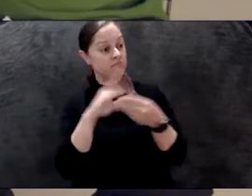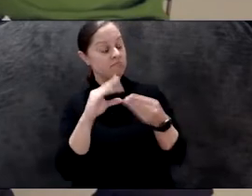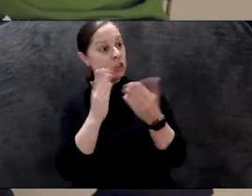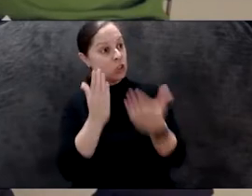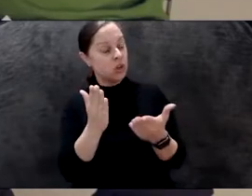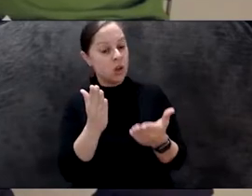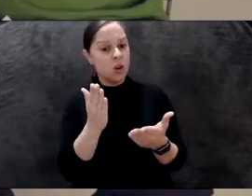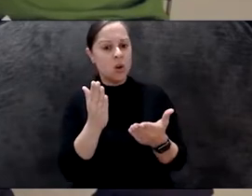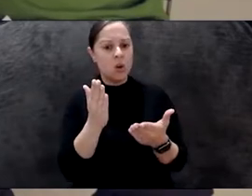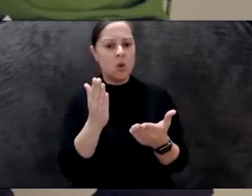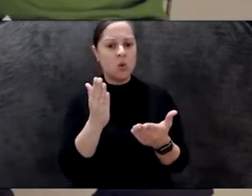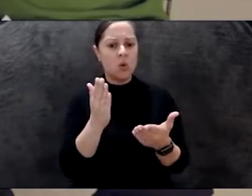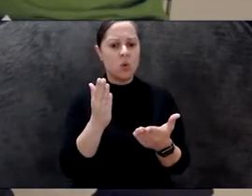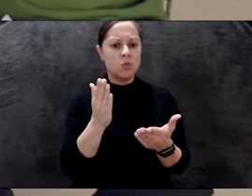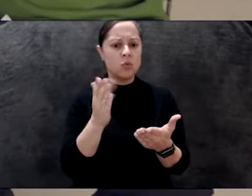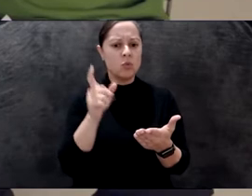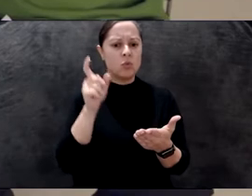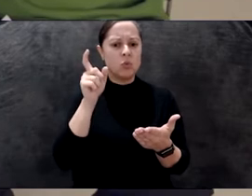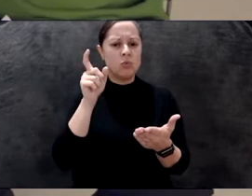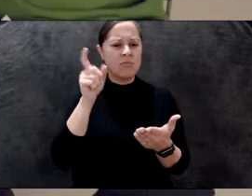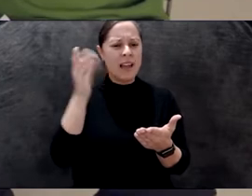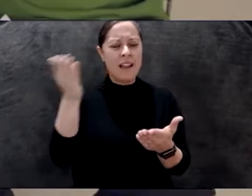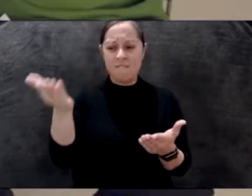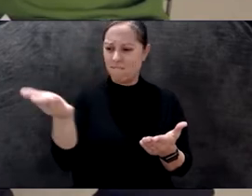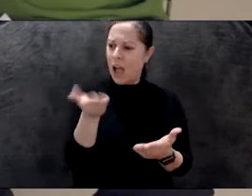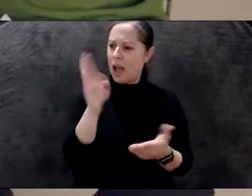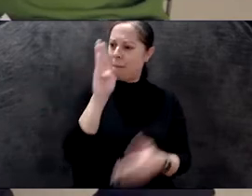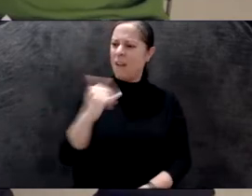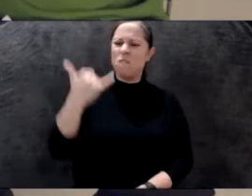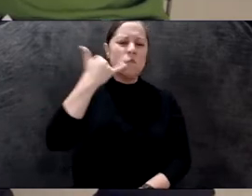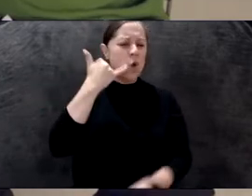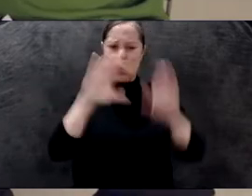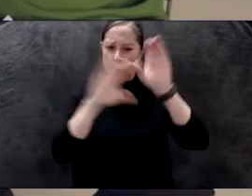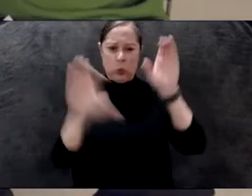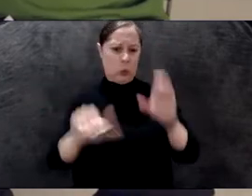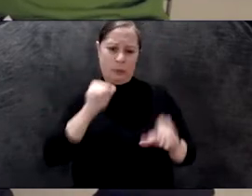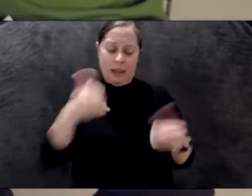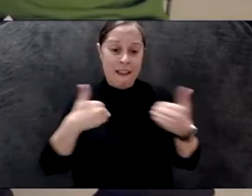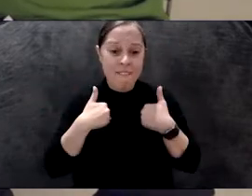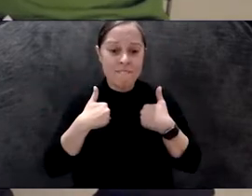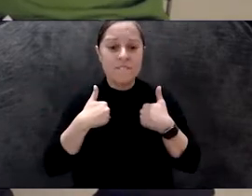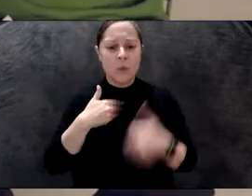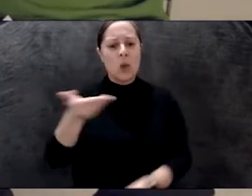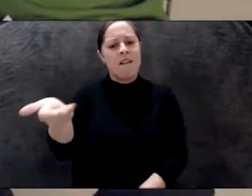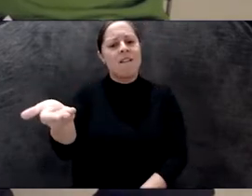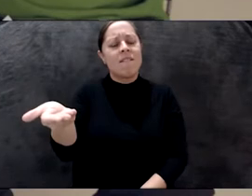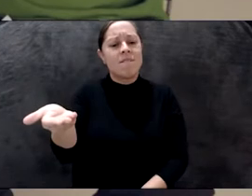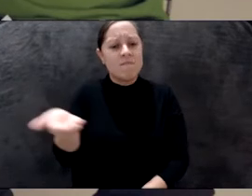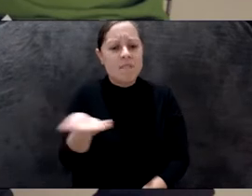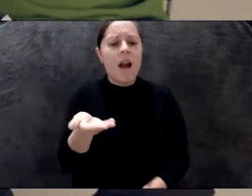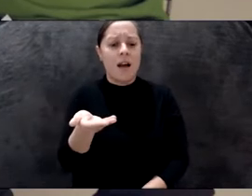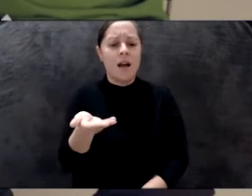telephone. So it was almost like, it wasn't at Zoom, but it was a telephone conference, Giuda Kozice. And of course, Giuda Kozice is a pioneering